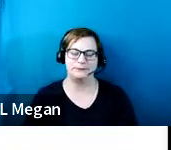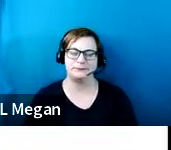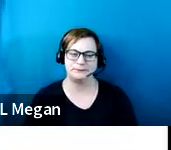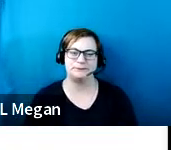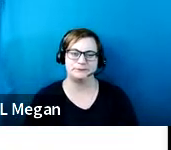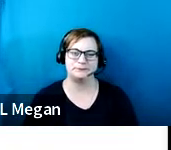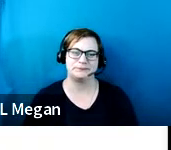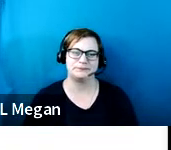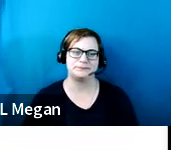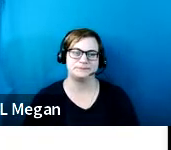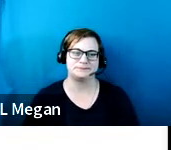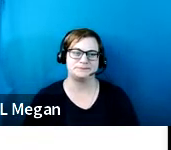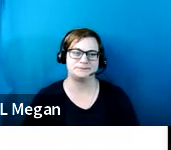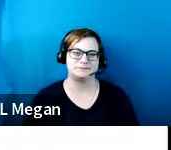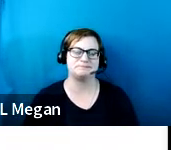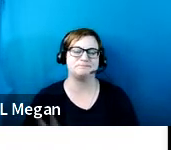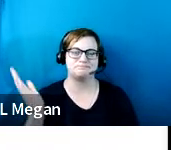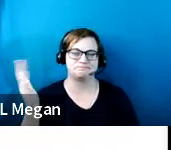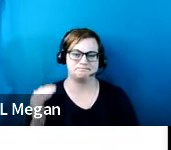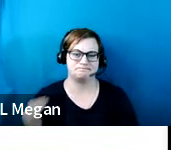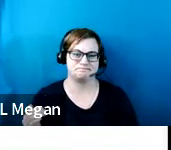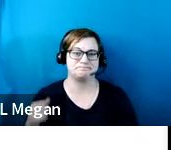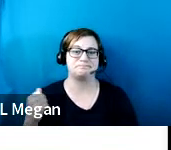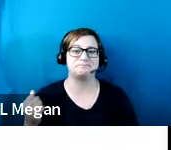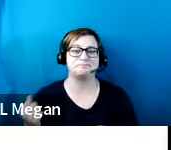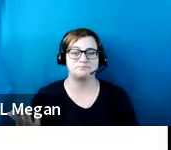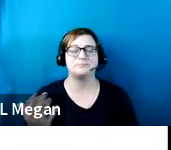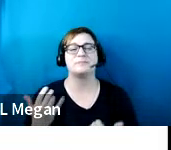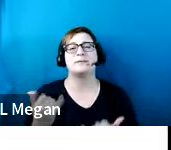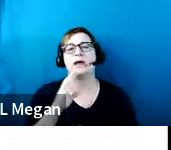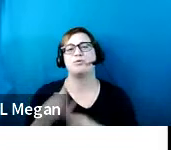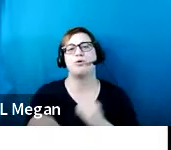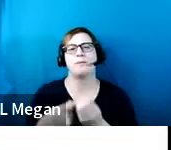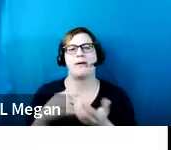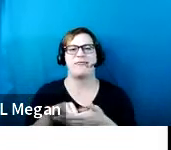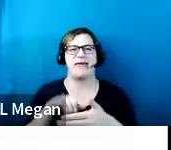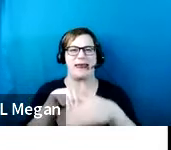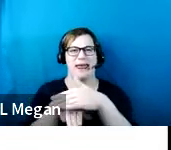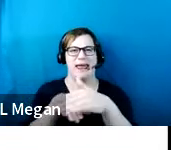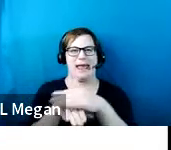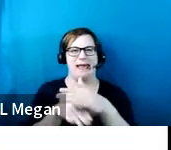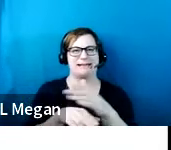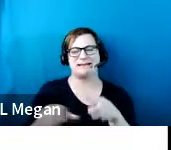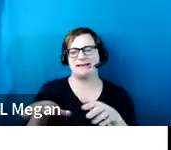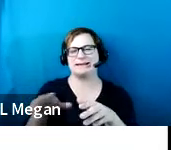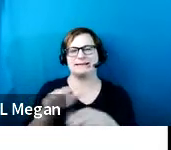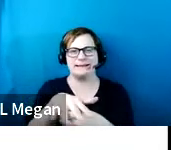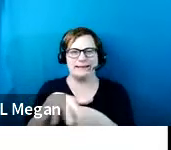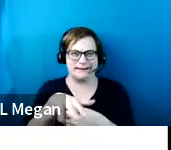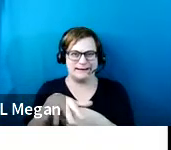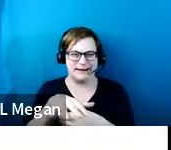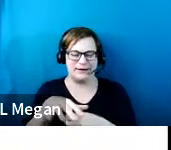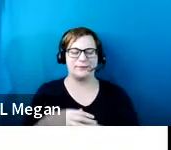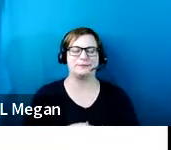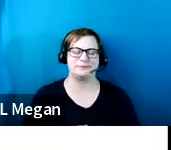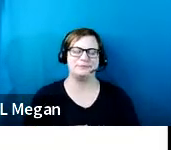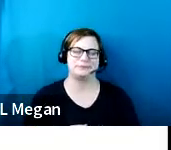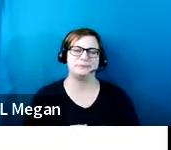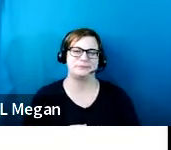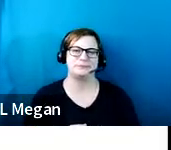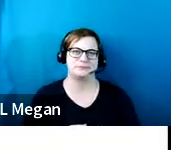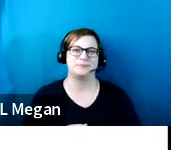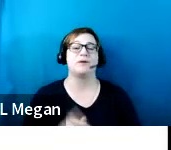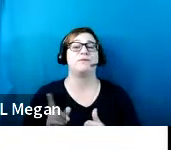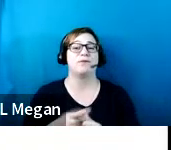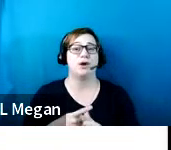Next slide. So we're going to talk about the access aisle for a little bit. First, we're going to talk about the access aisle's location.